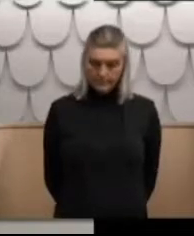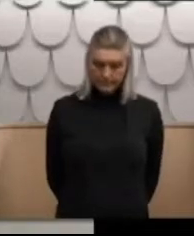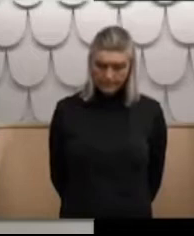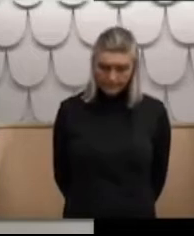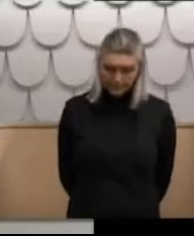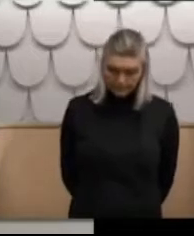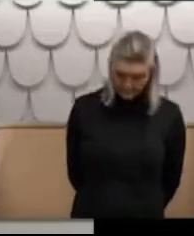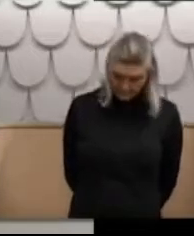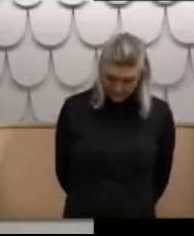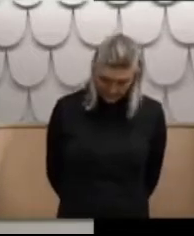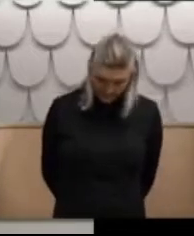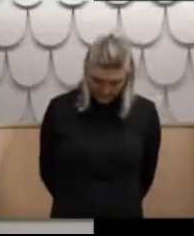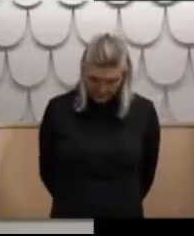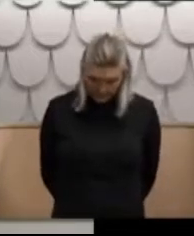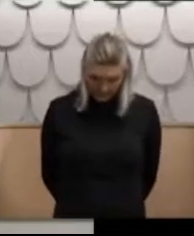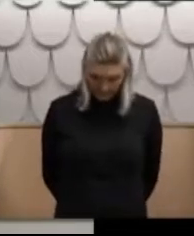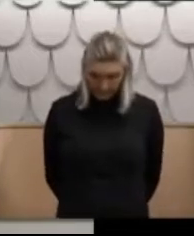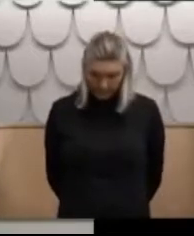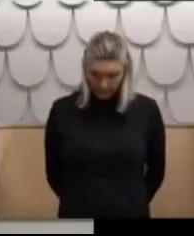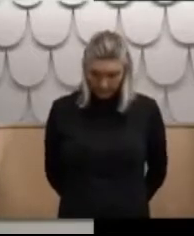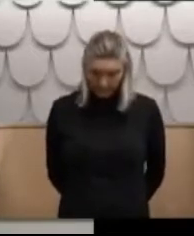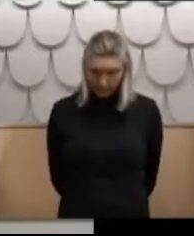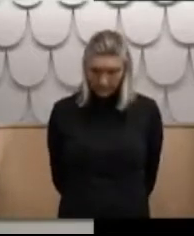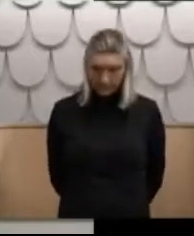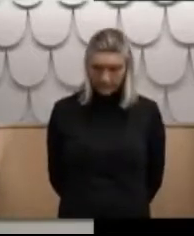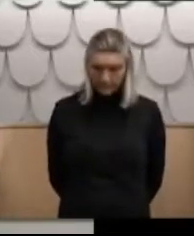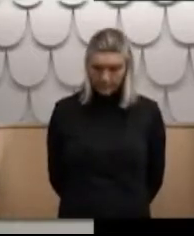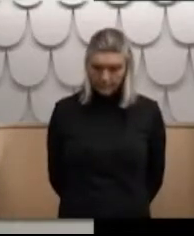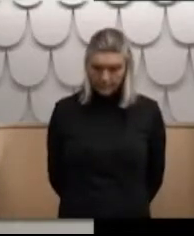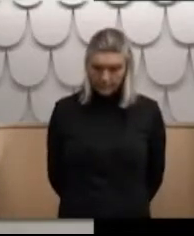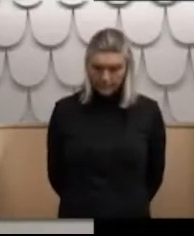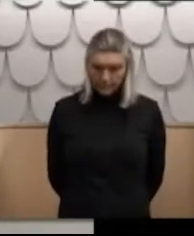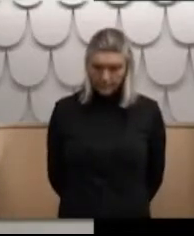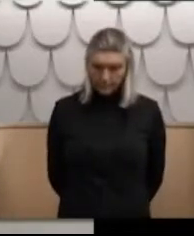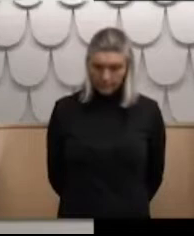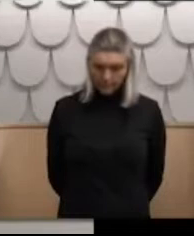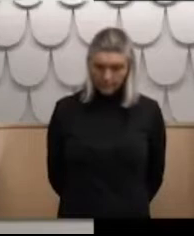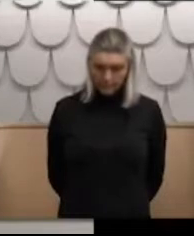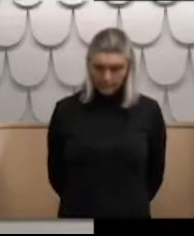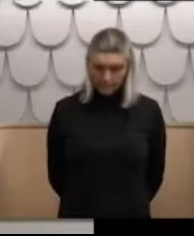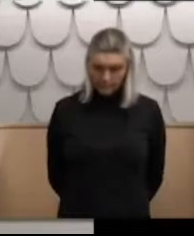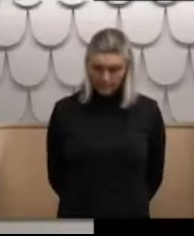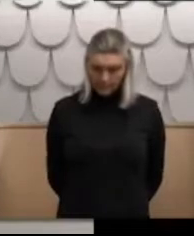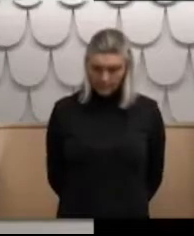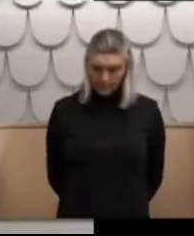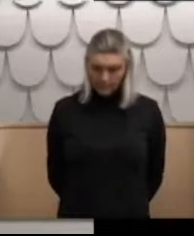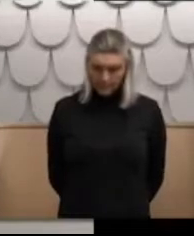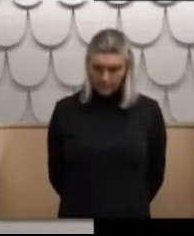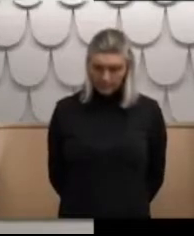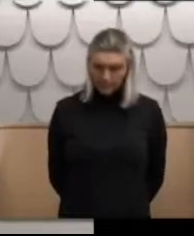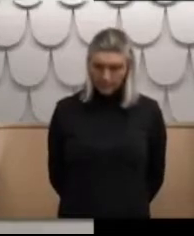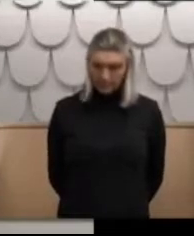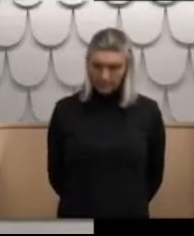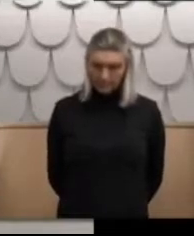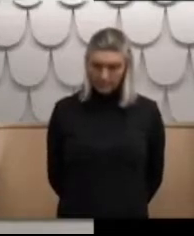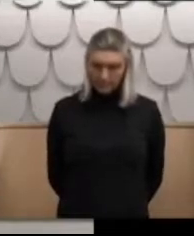moe mai, moe mai rā. Ngā pe te hono o tātou ono, i hungati ki te hunga mate. Ngā pe te hono o